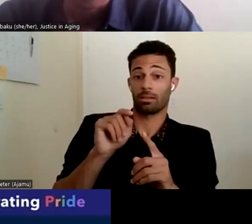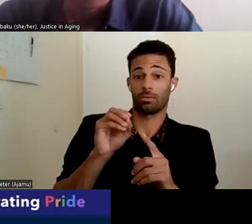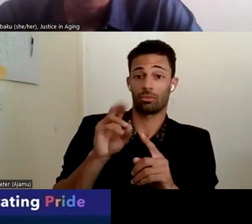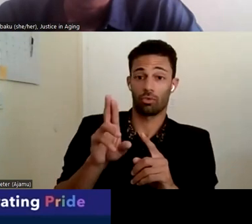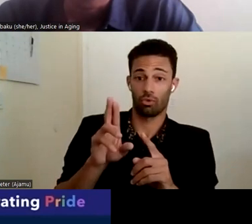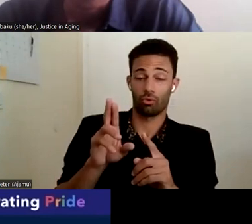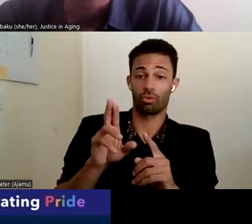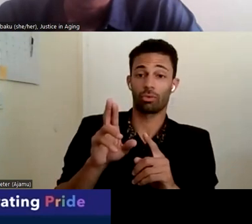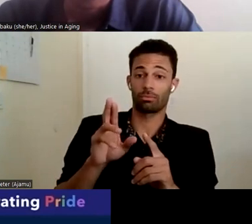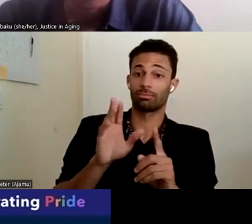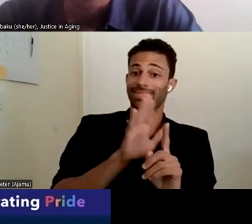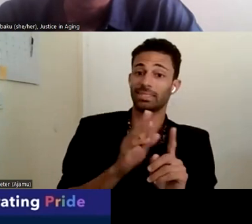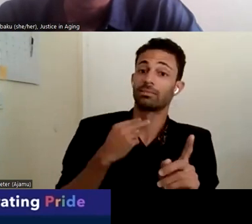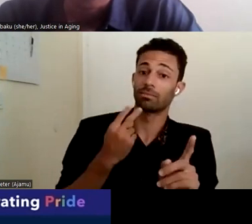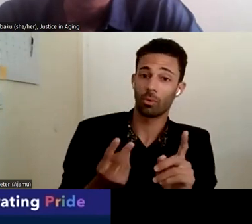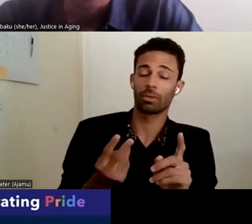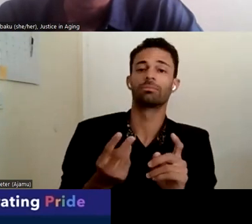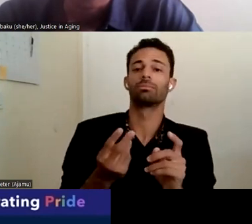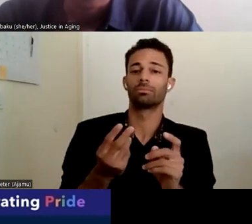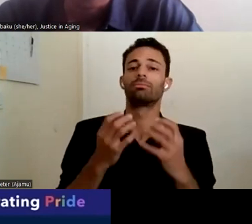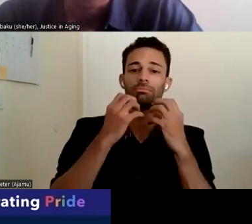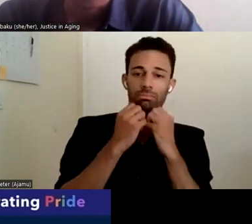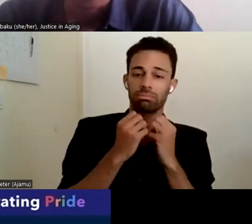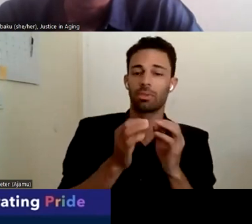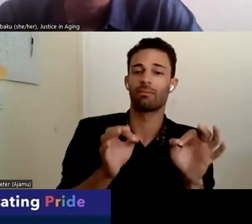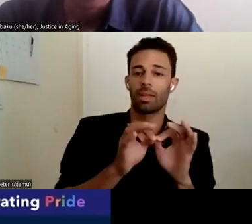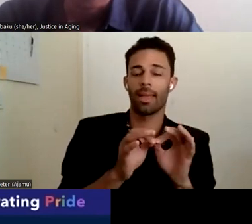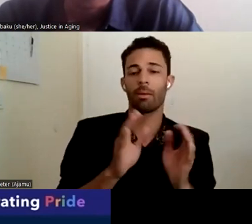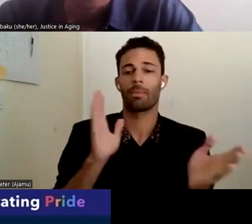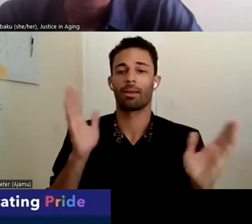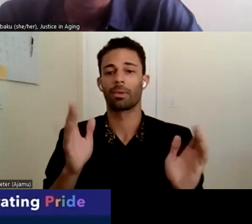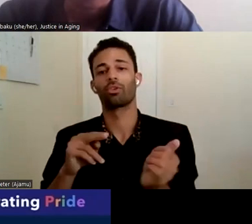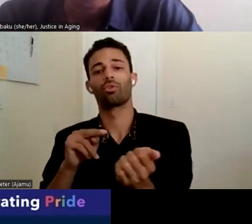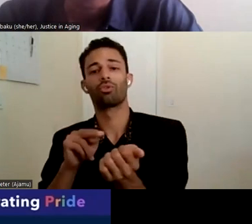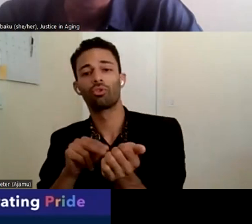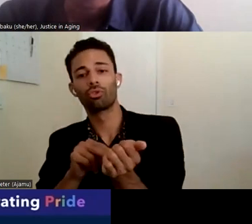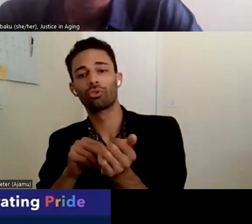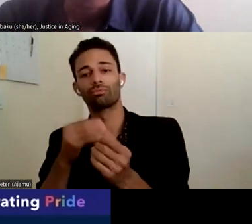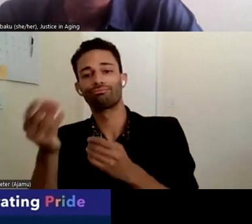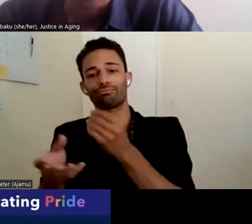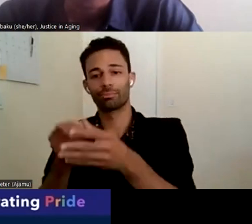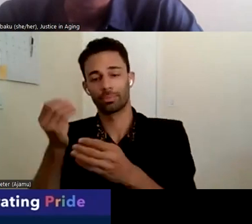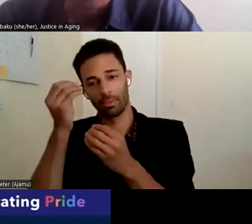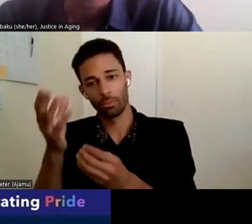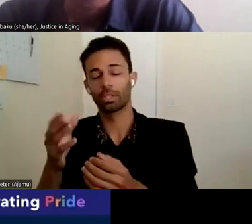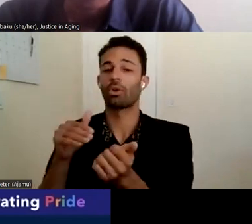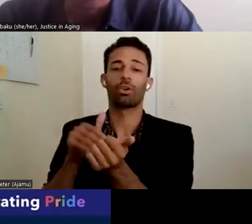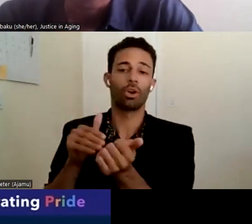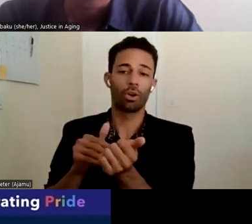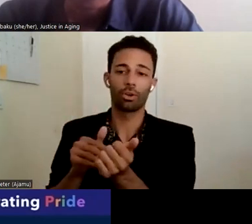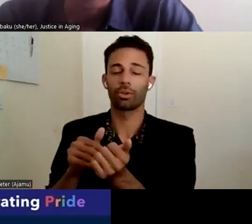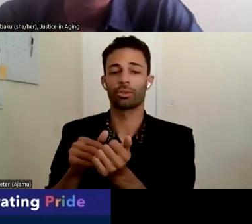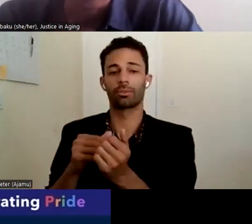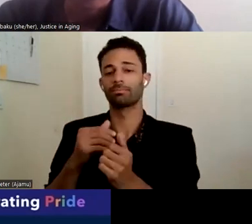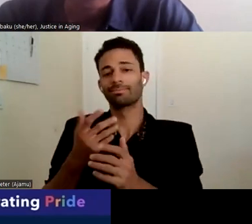that's, that's much more important than if it's coming from a nurse or a doctor, which is not to, you know, put them